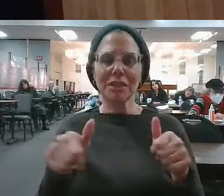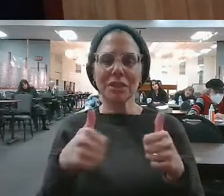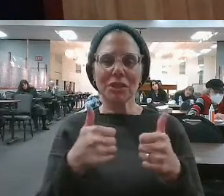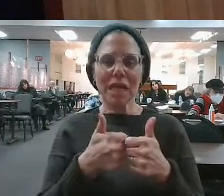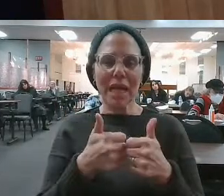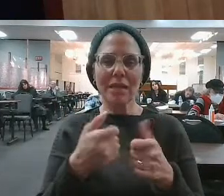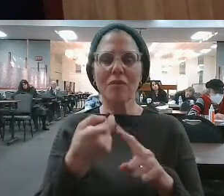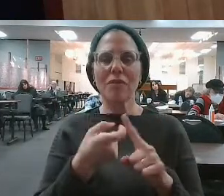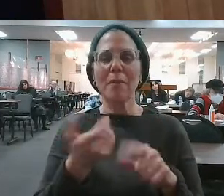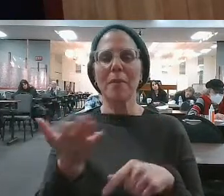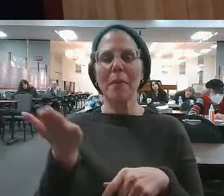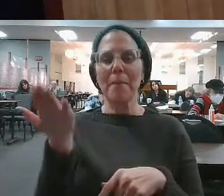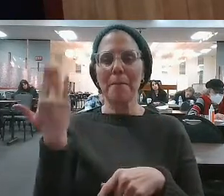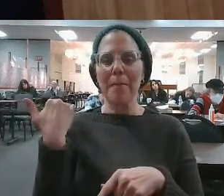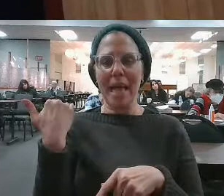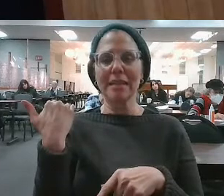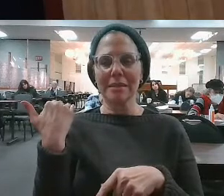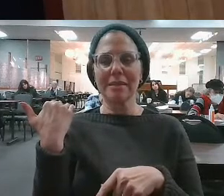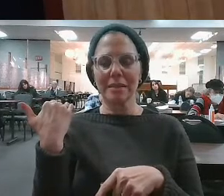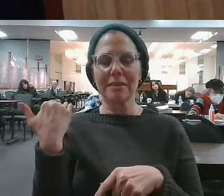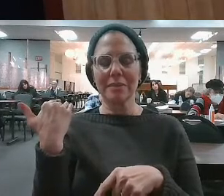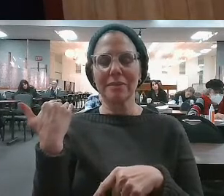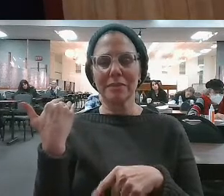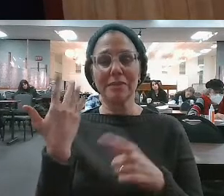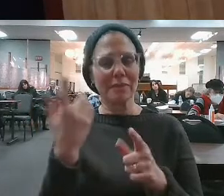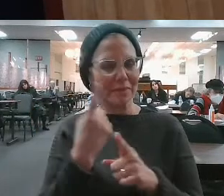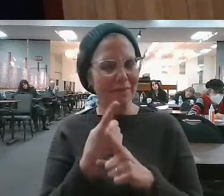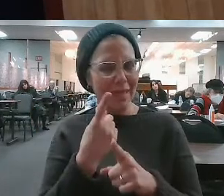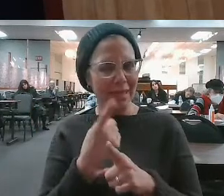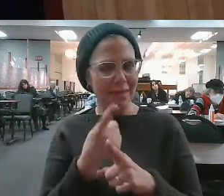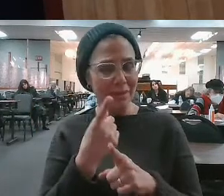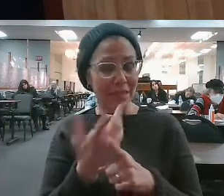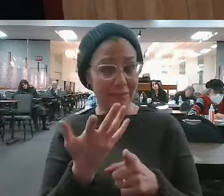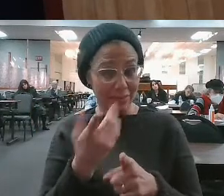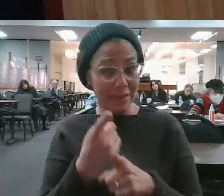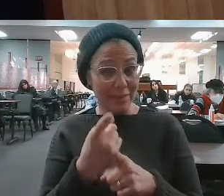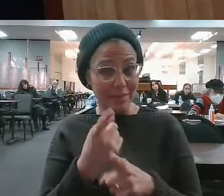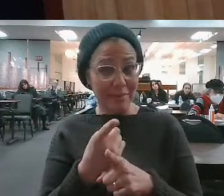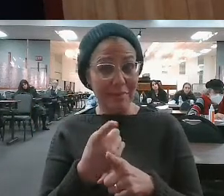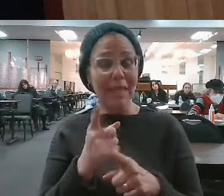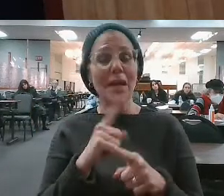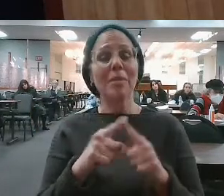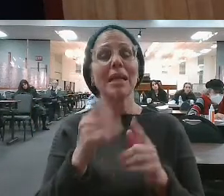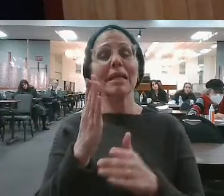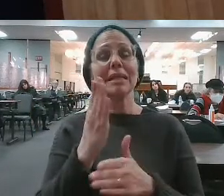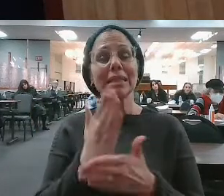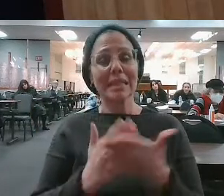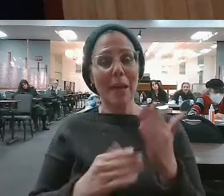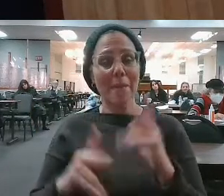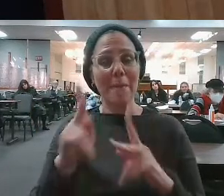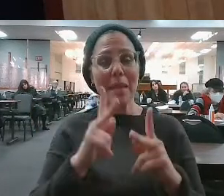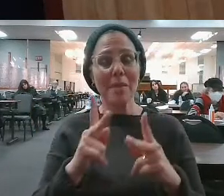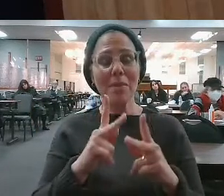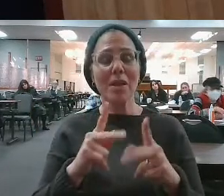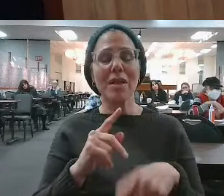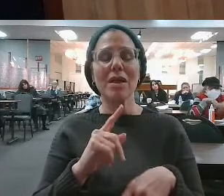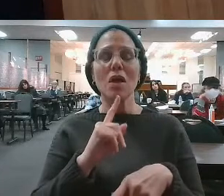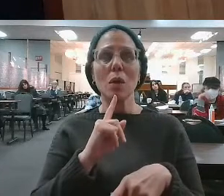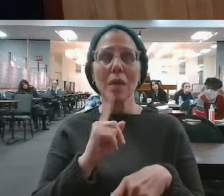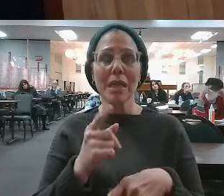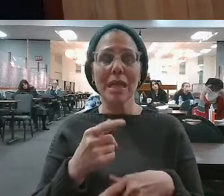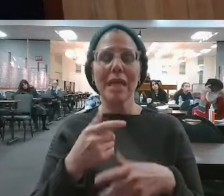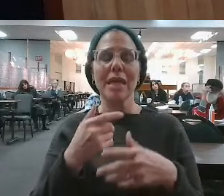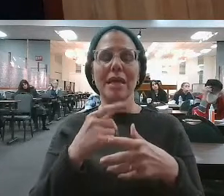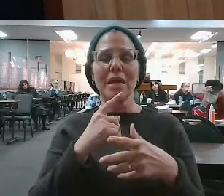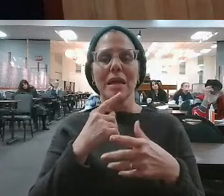this many times. Everybody has baggage. You know what the difference just is? Right? Some people travel light. Right? Some people just